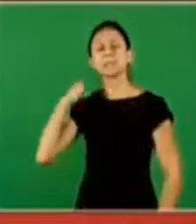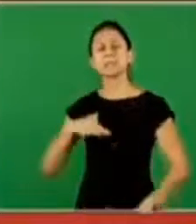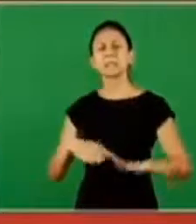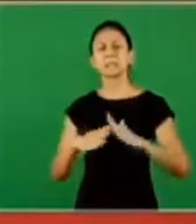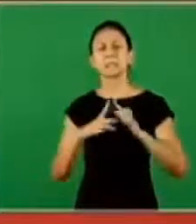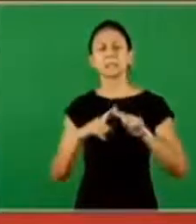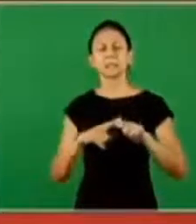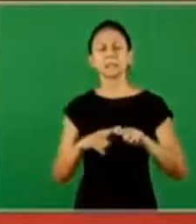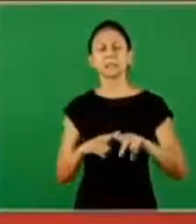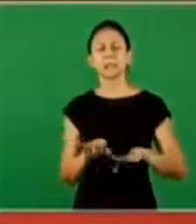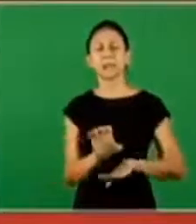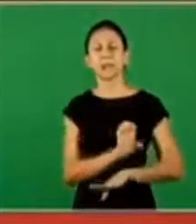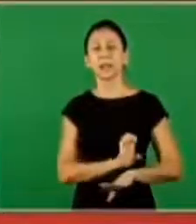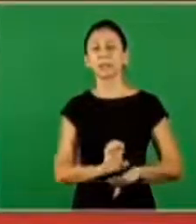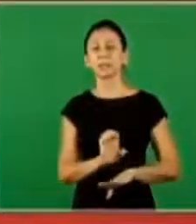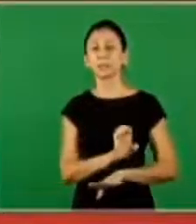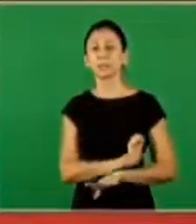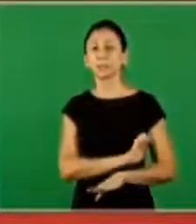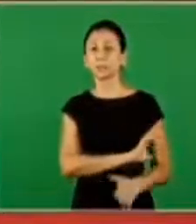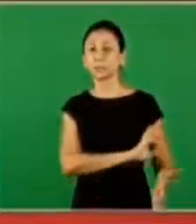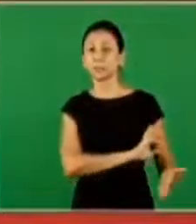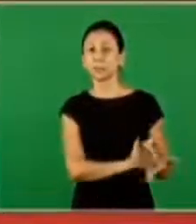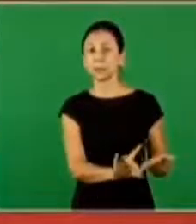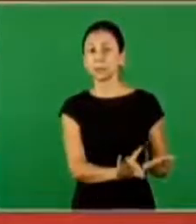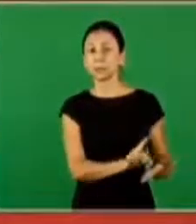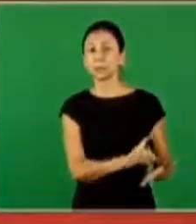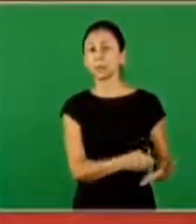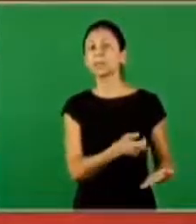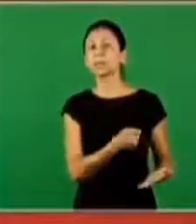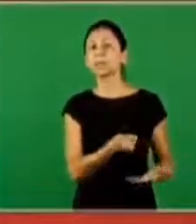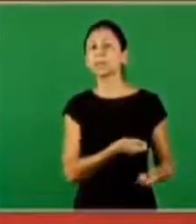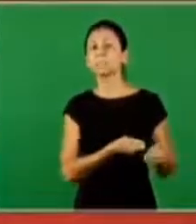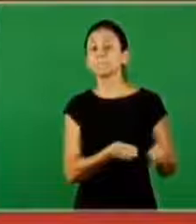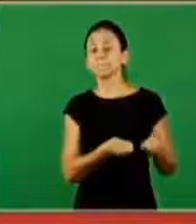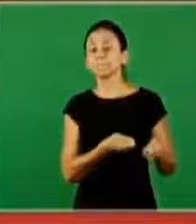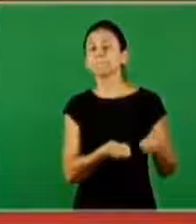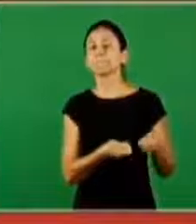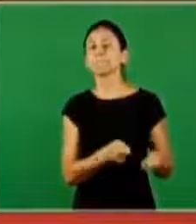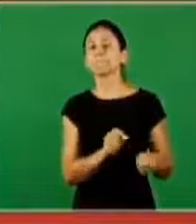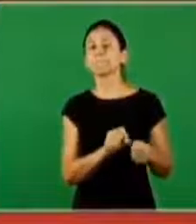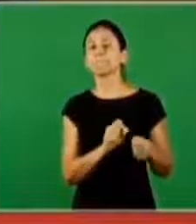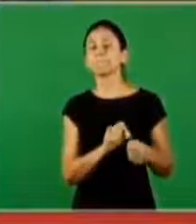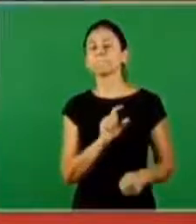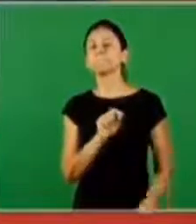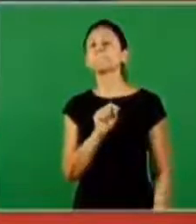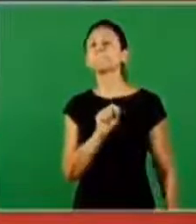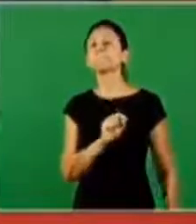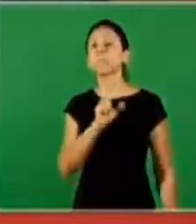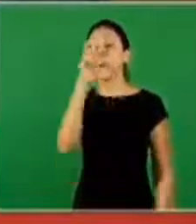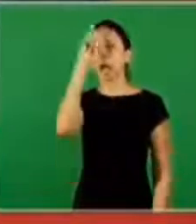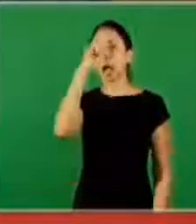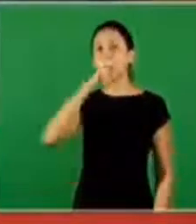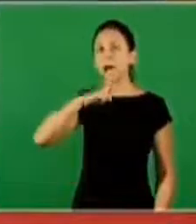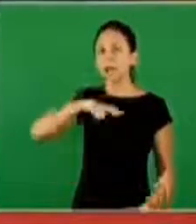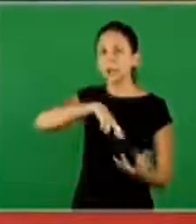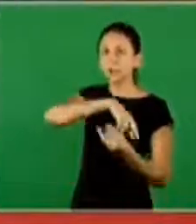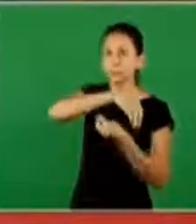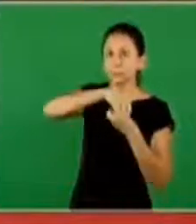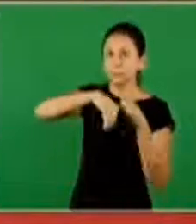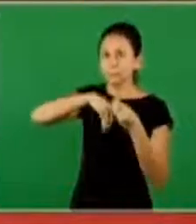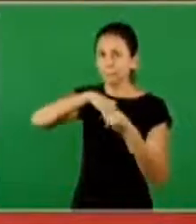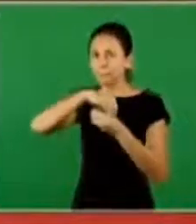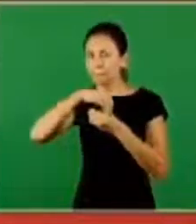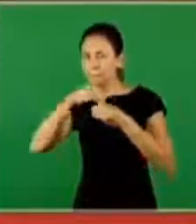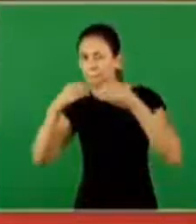That's why there was an opposition of the enemy. Why? Because what the enemy wanted to do here? He wanted to put human